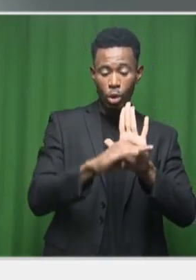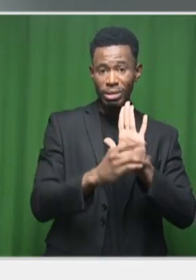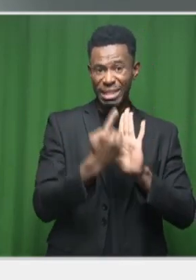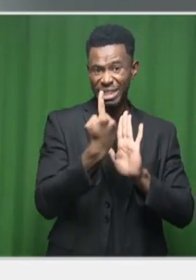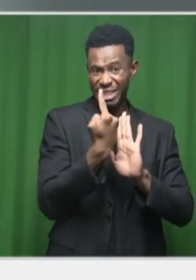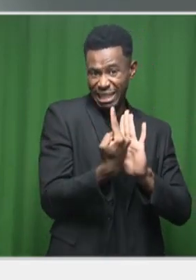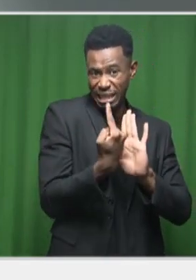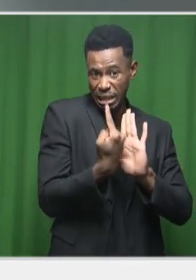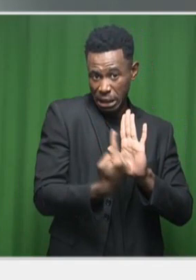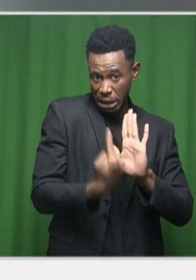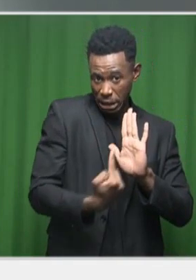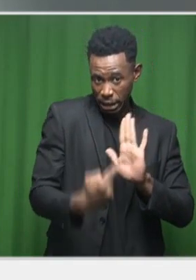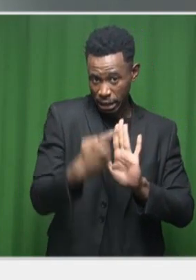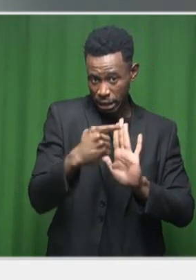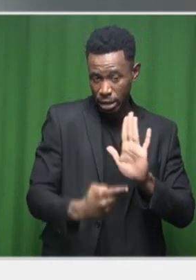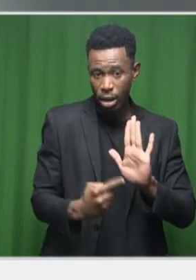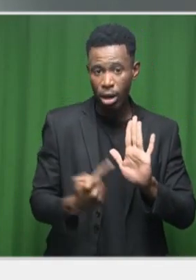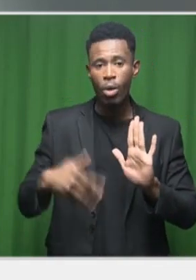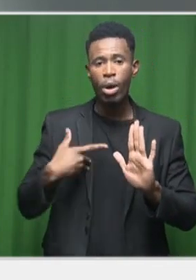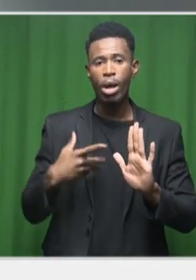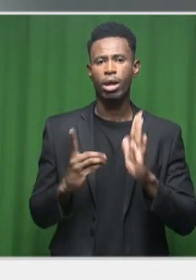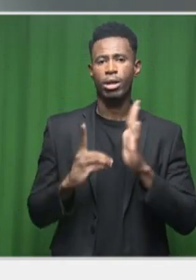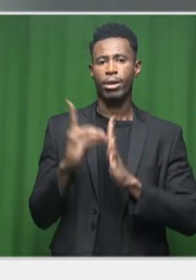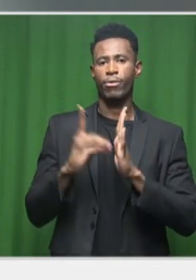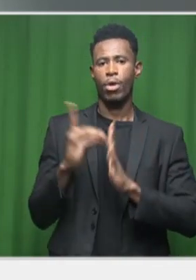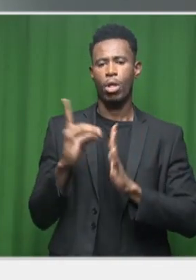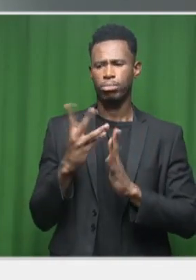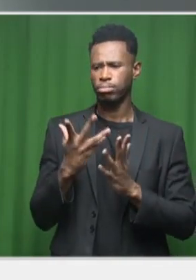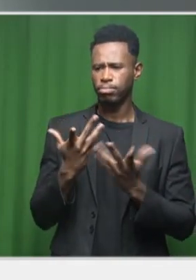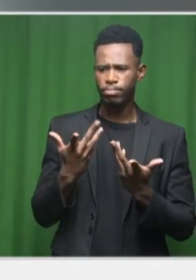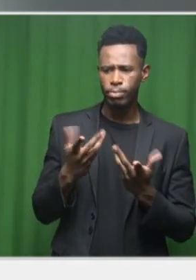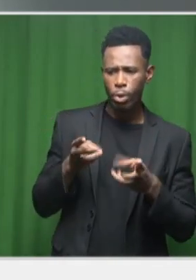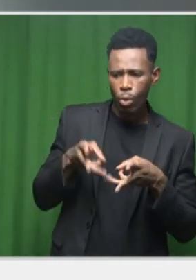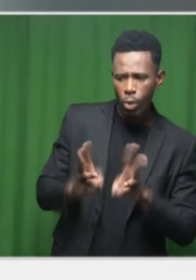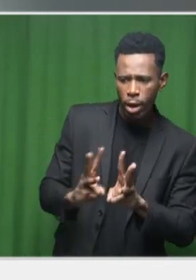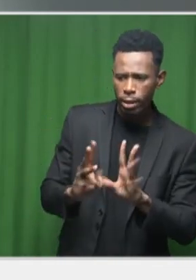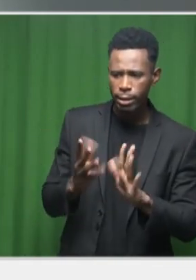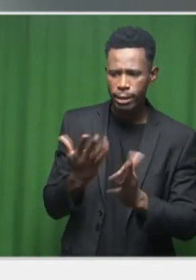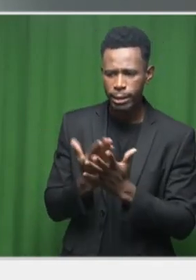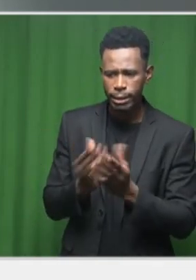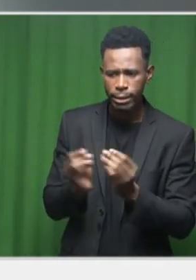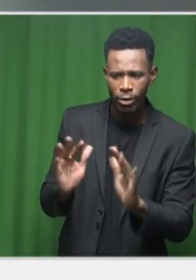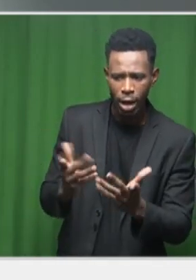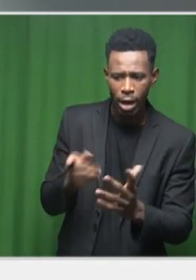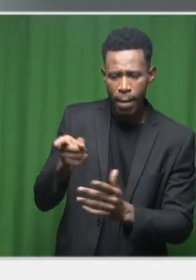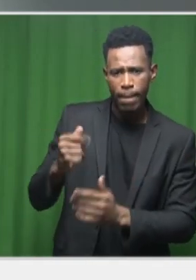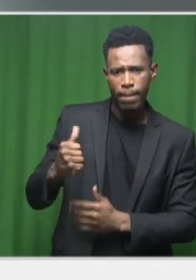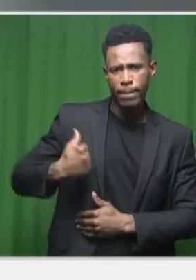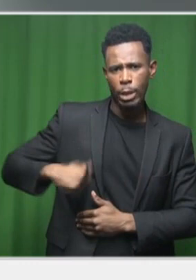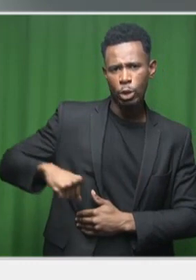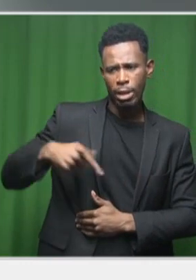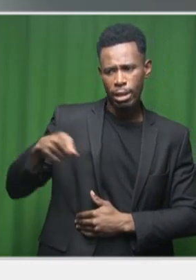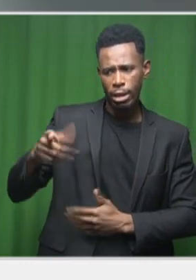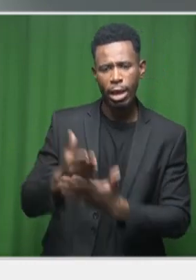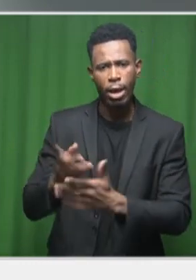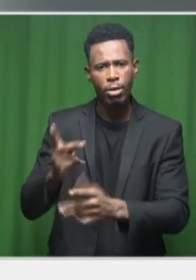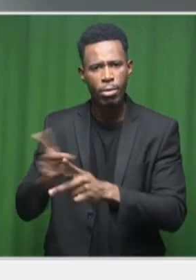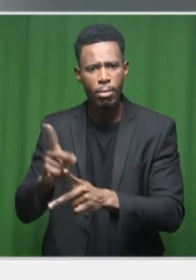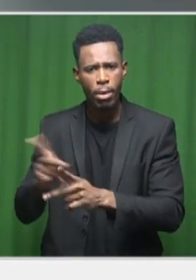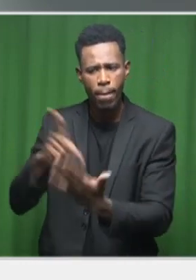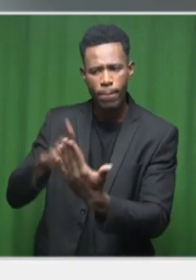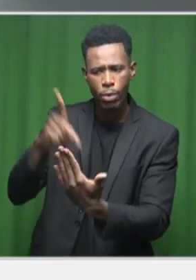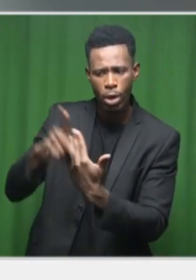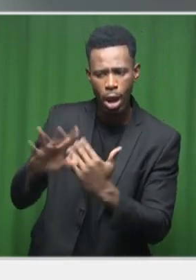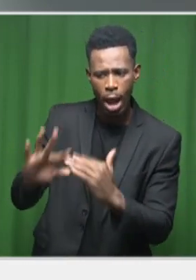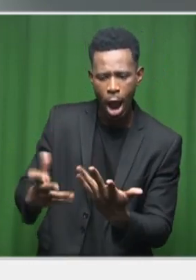programs, develop approaches and make it easier for municipalities to prepare projects, to